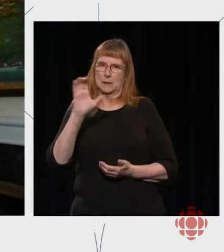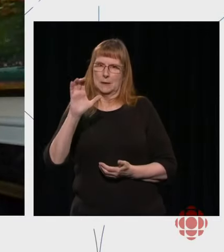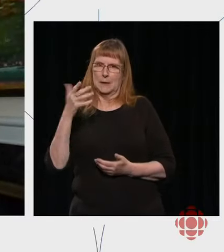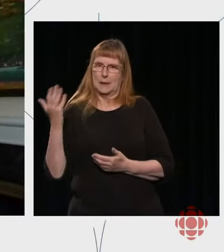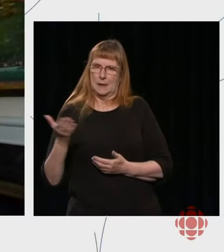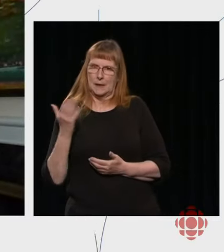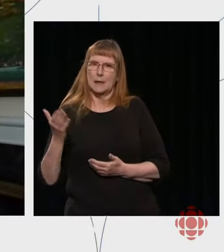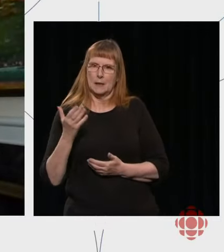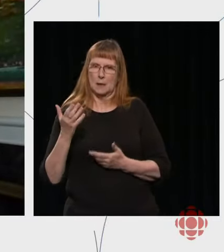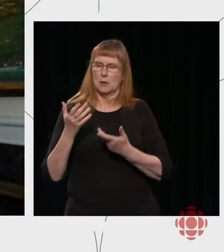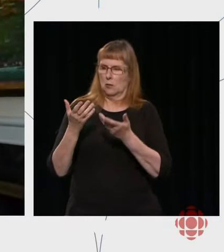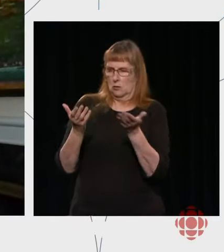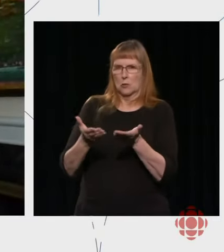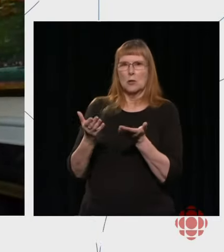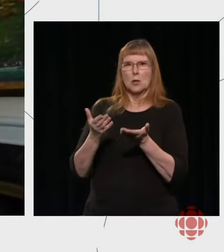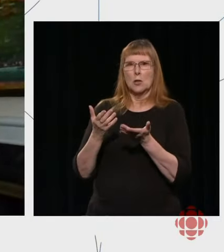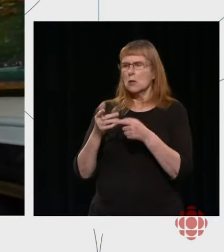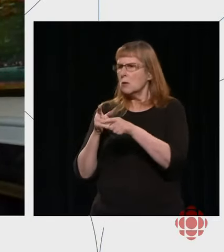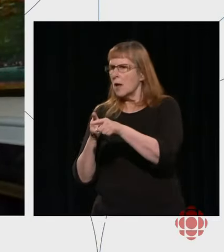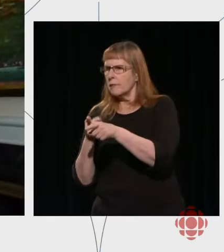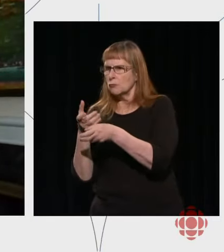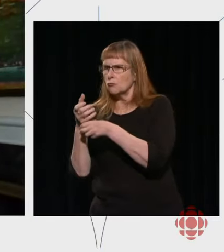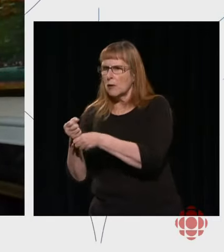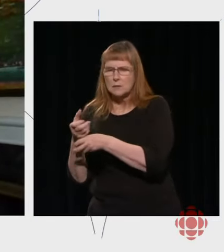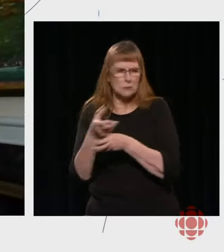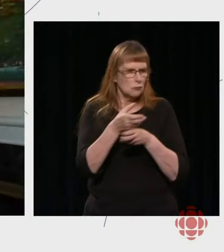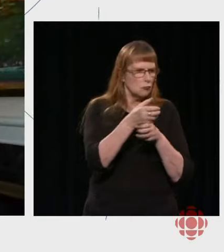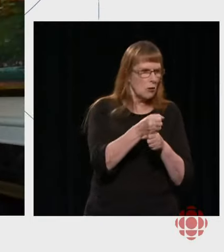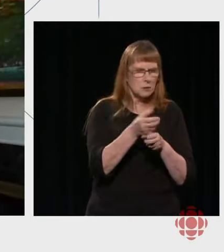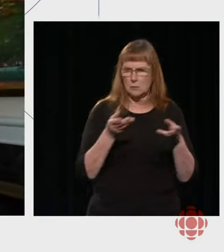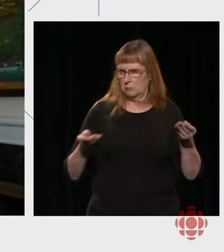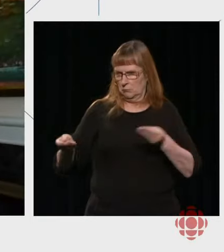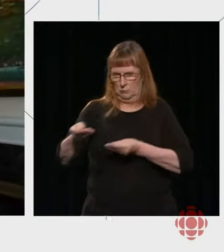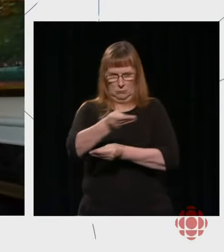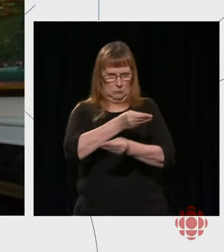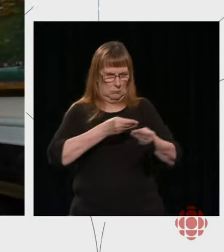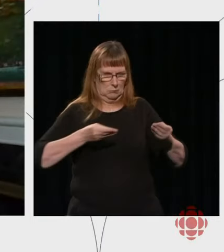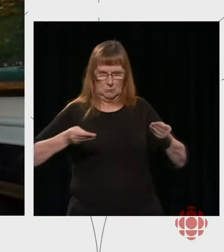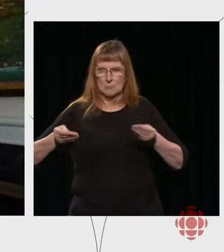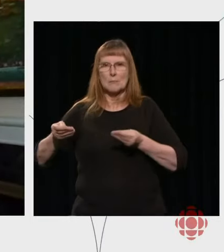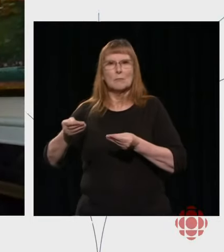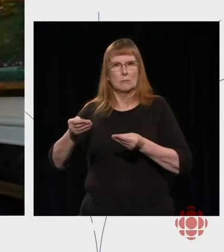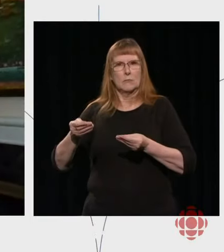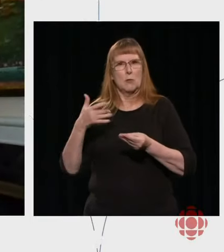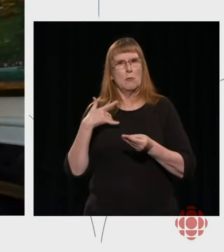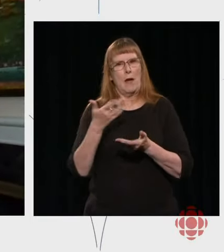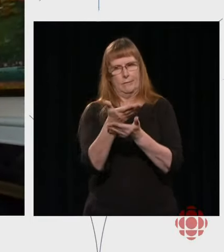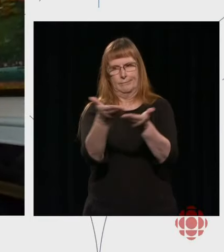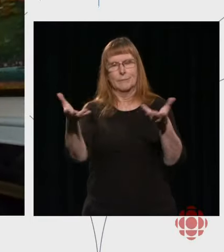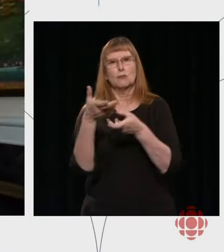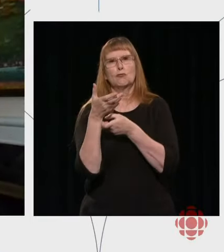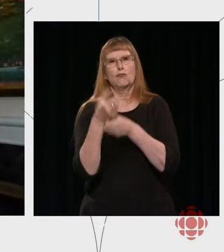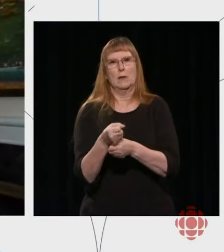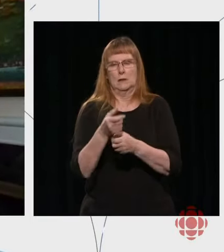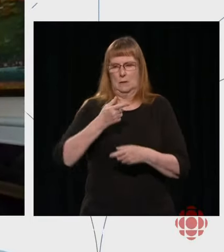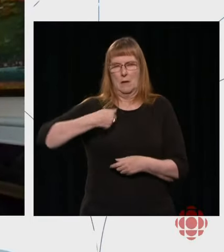with other trusted sources of news in Canada. We need a healthy news